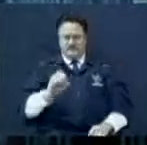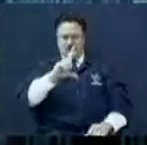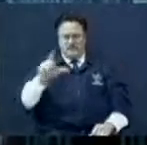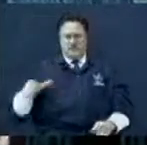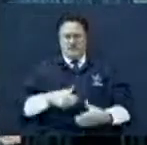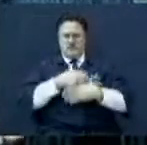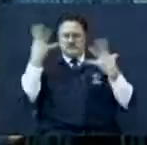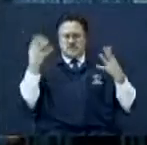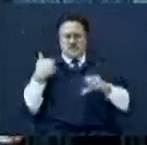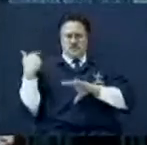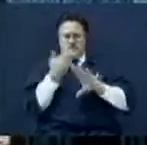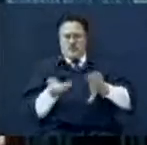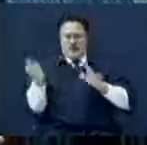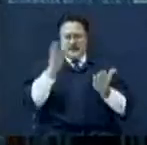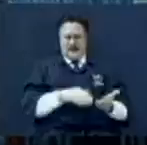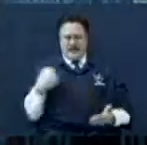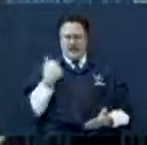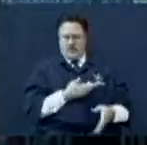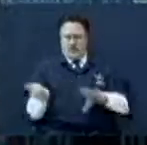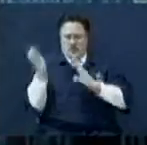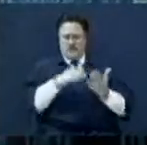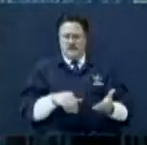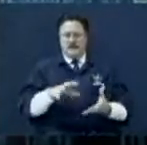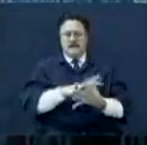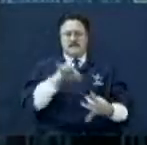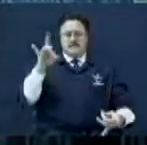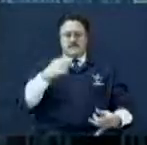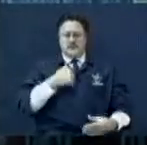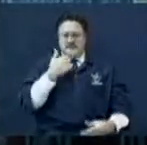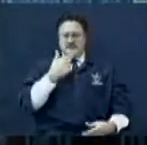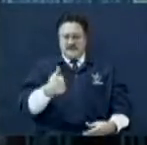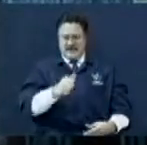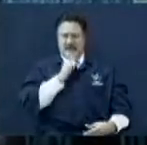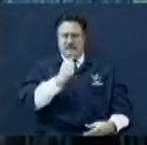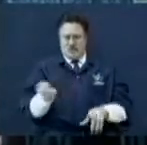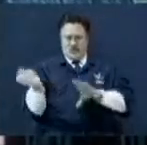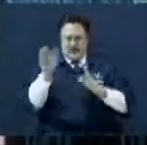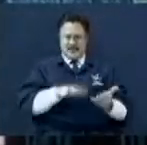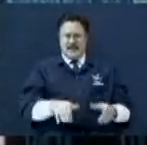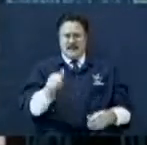going to die. I'm going to die. And then in my spirit, I said, I'm going to die. I'm going to die.